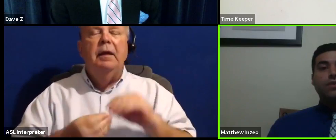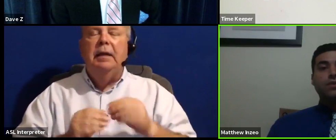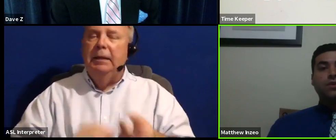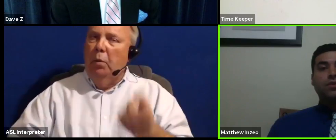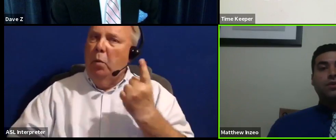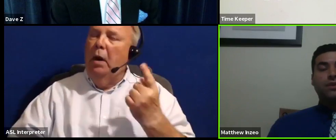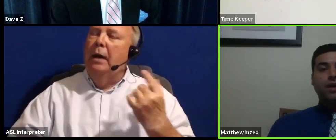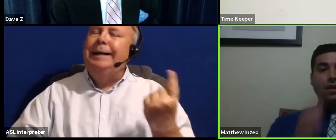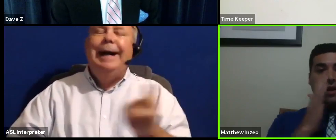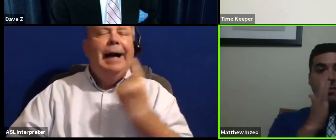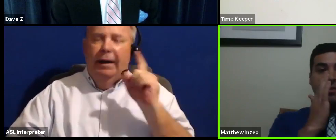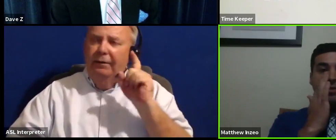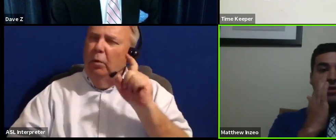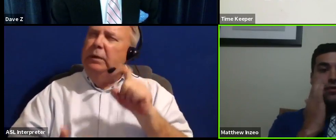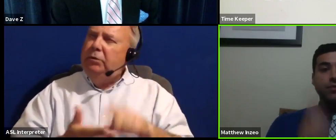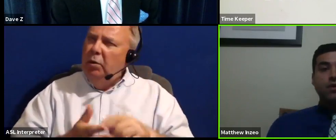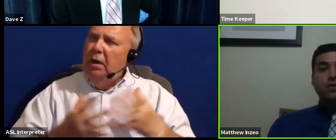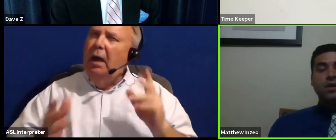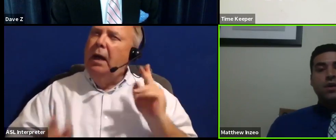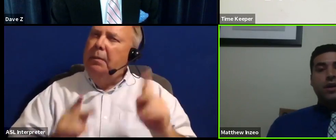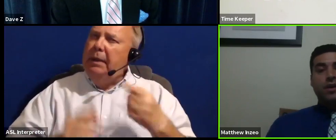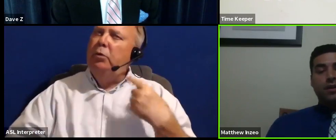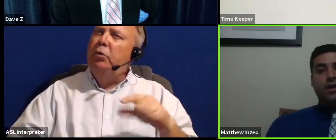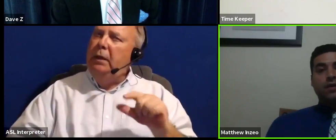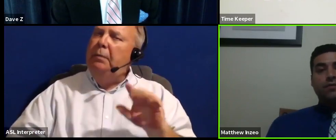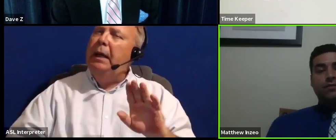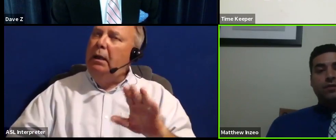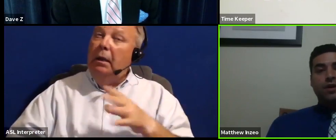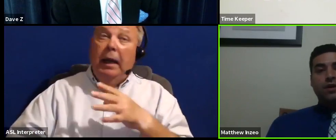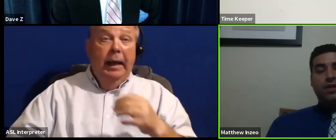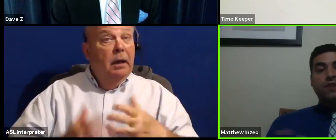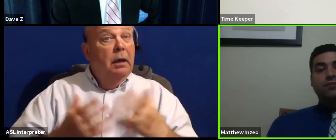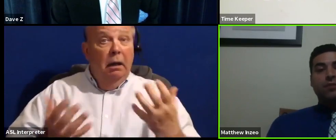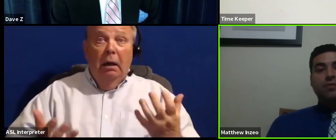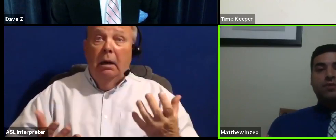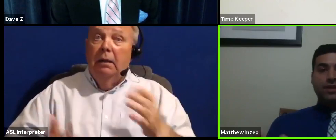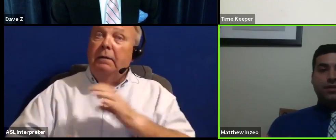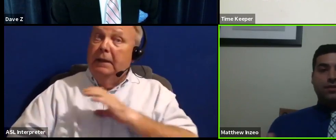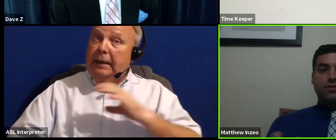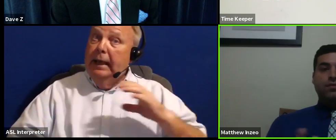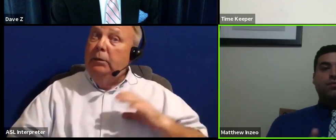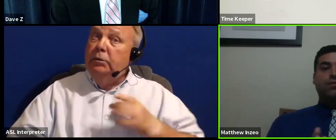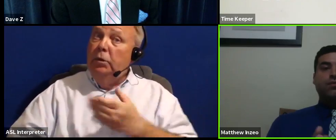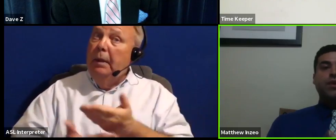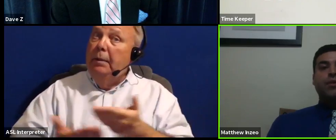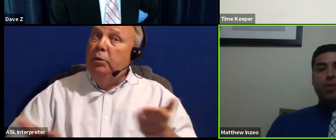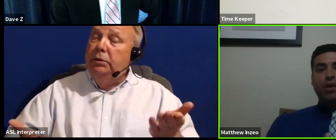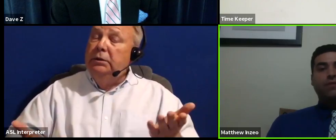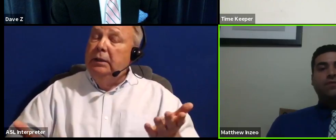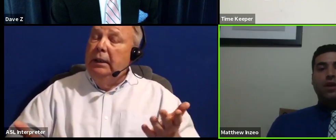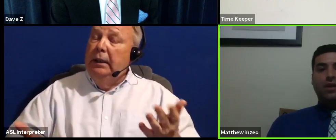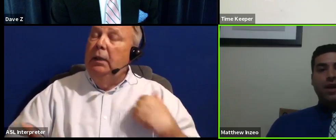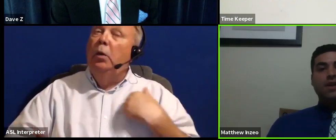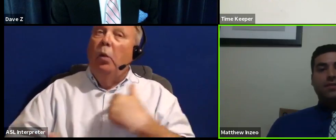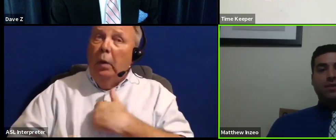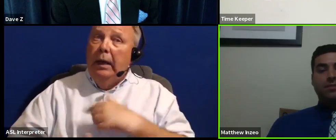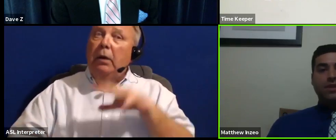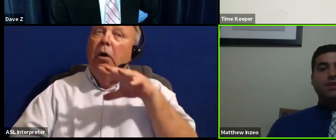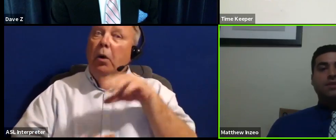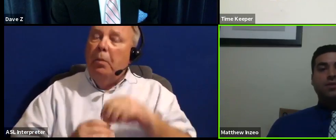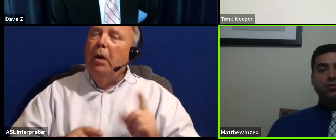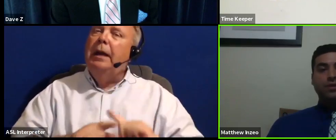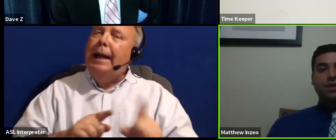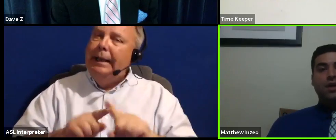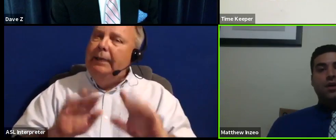I've always noticed that a lot of people in Greenbelt and a lot of council members, we are part of a lot of different